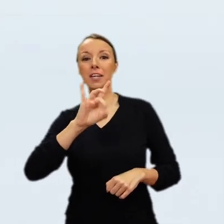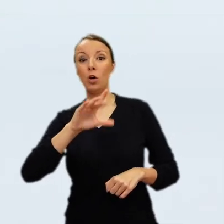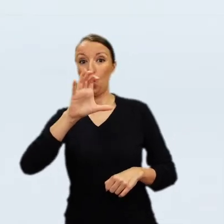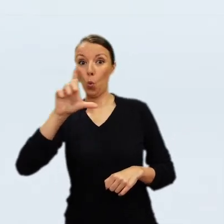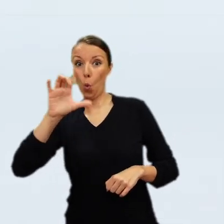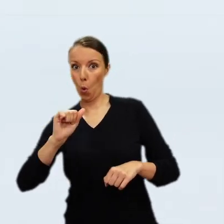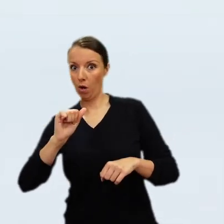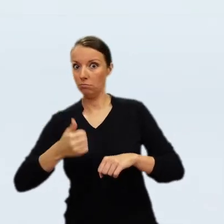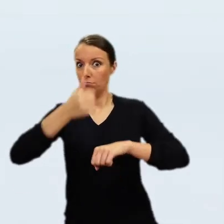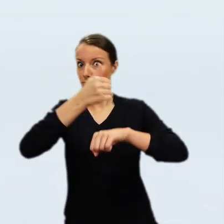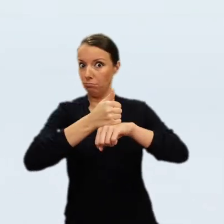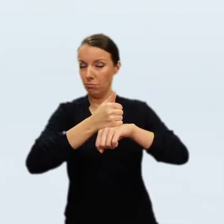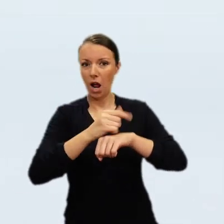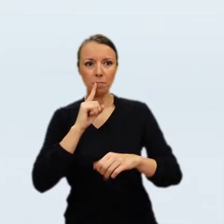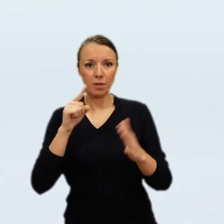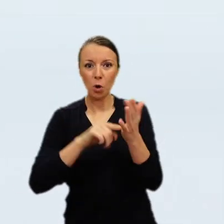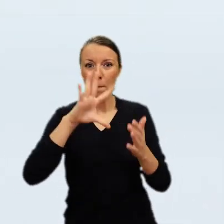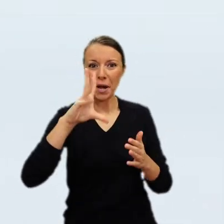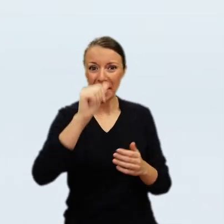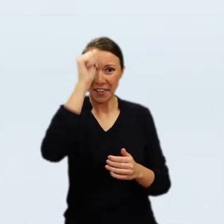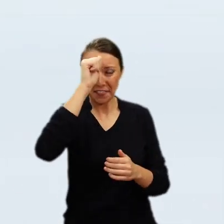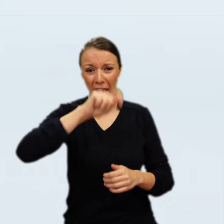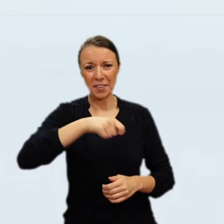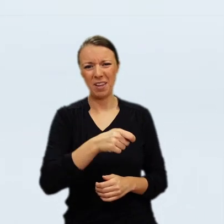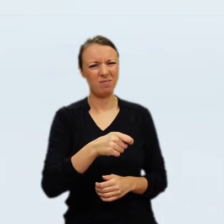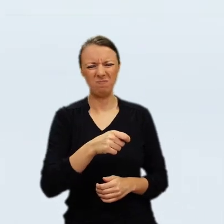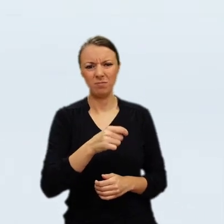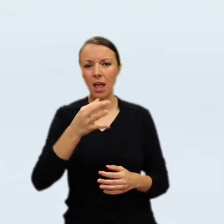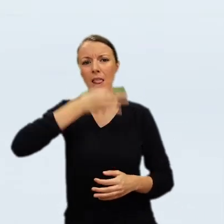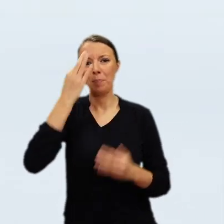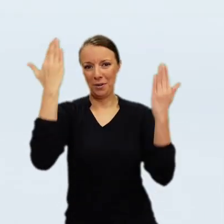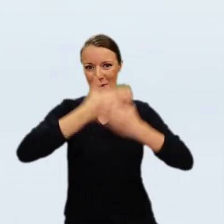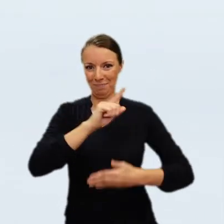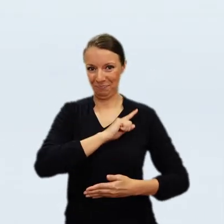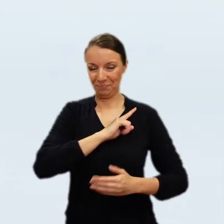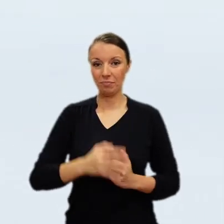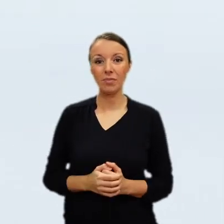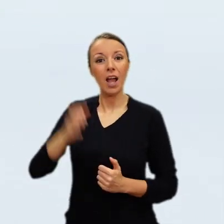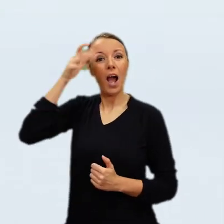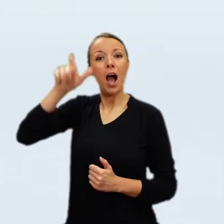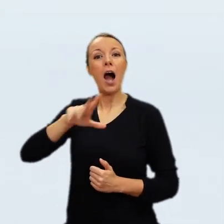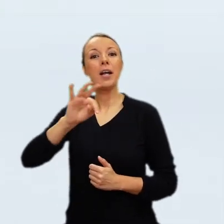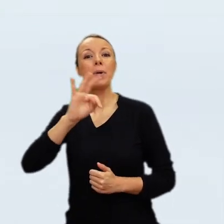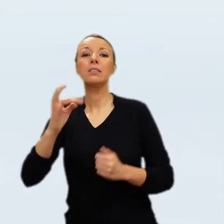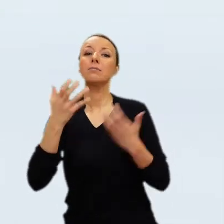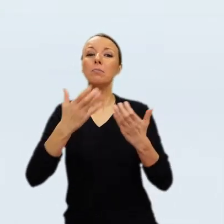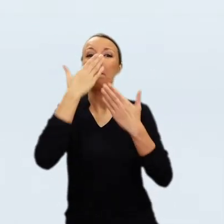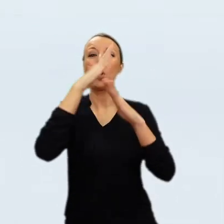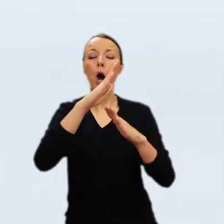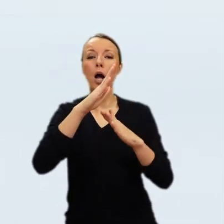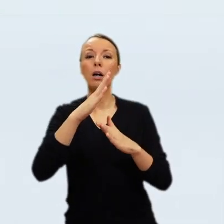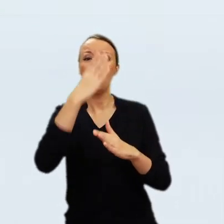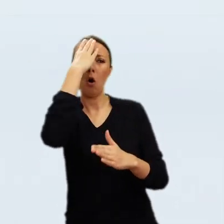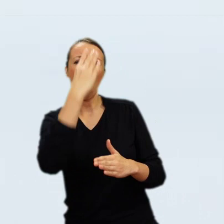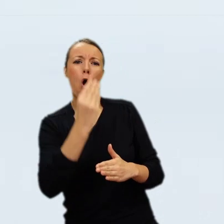clearly is not as exciting as the Nightwatch. Rembrandt intended this as a Militia group portrait, very much in the tradition of